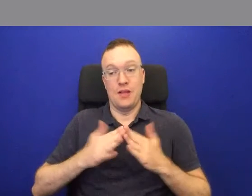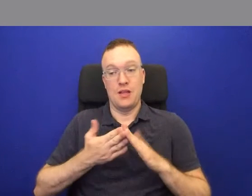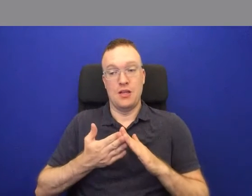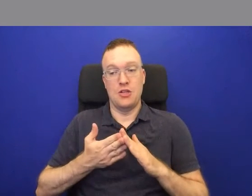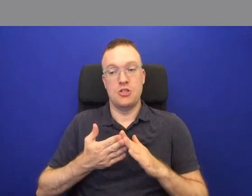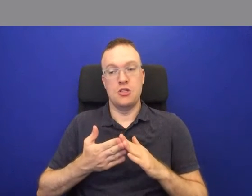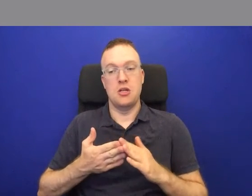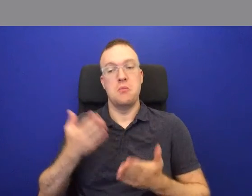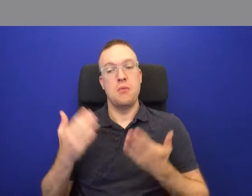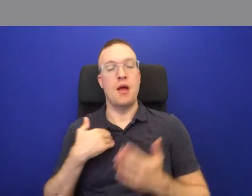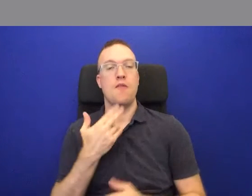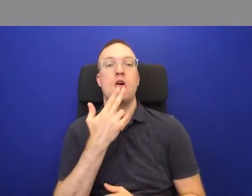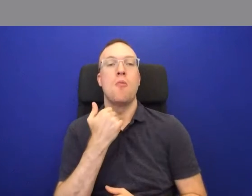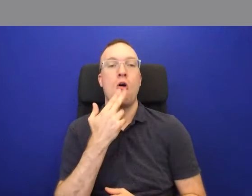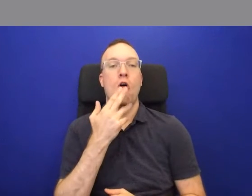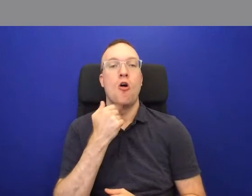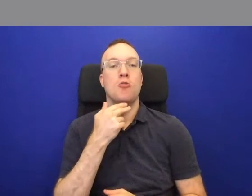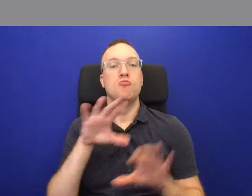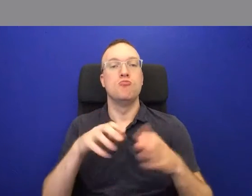a small flock of sheep.